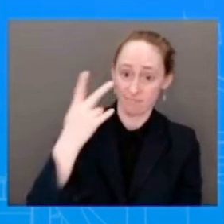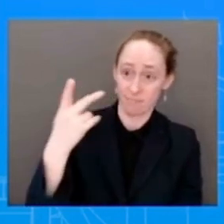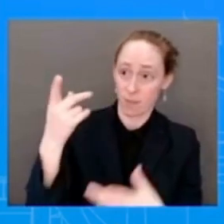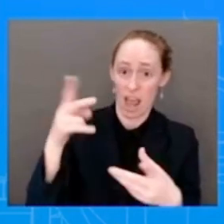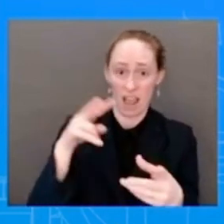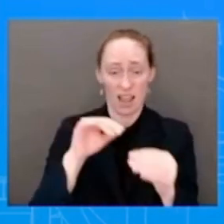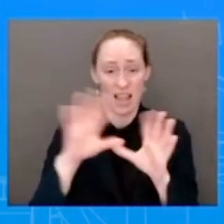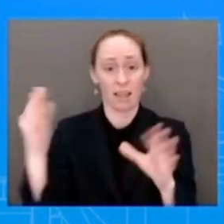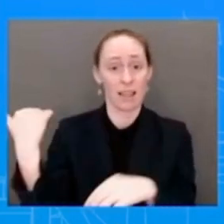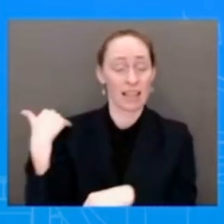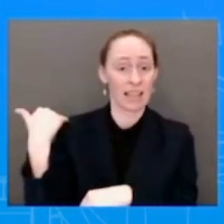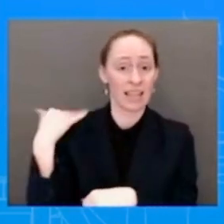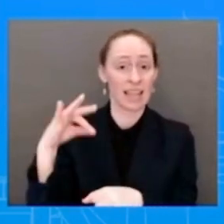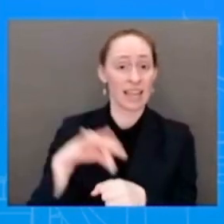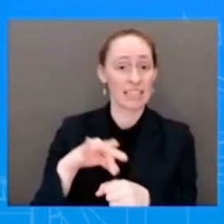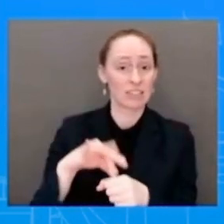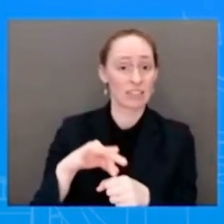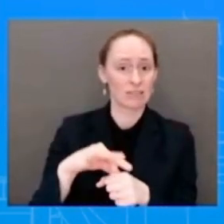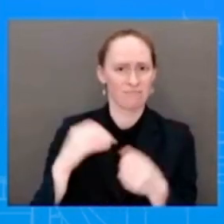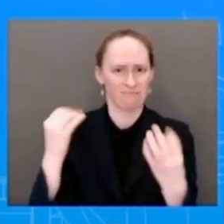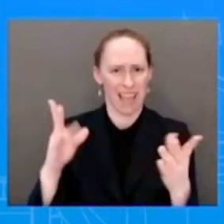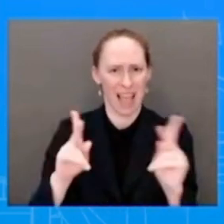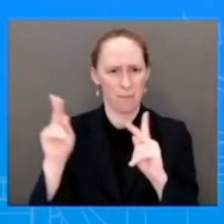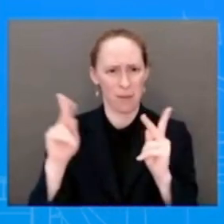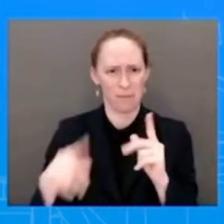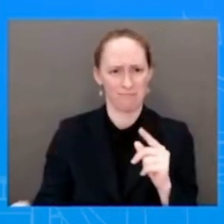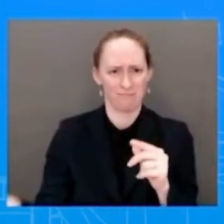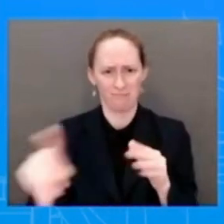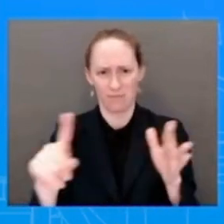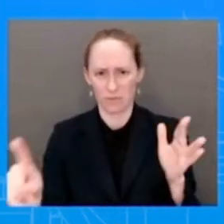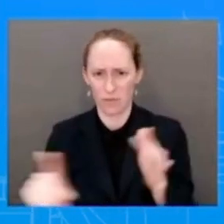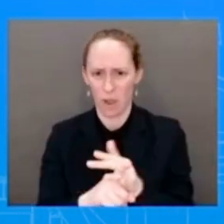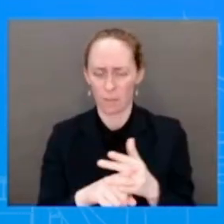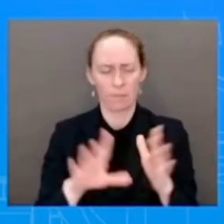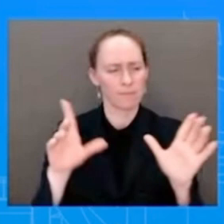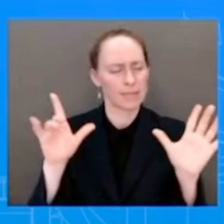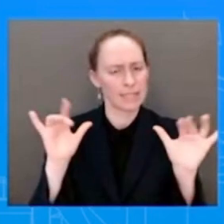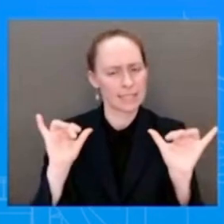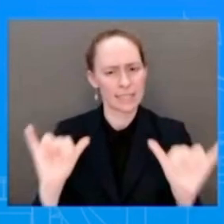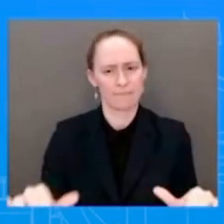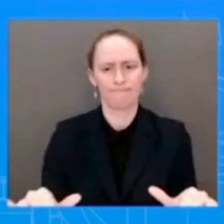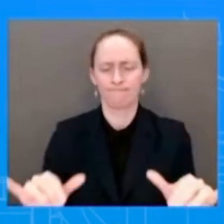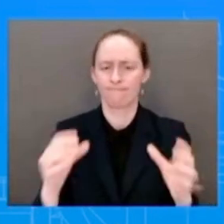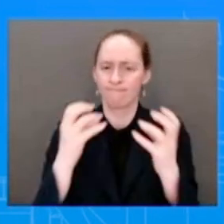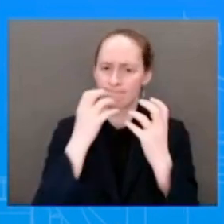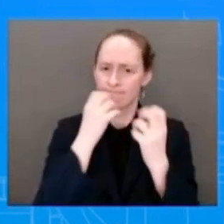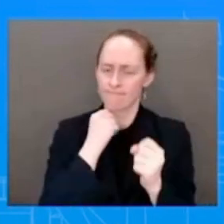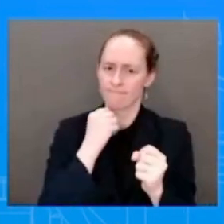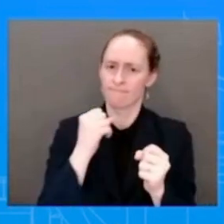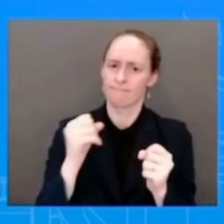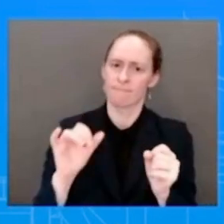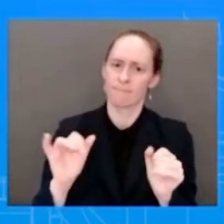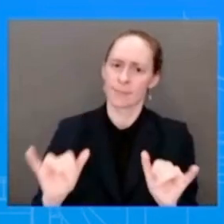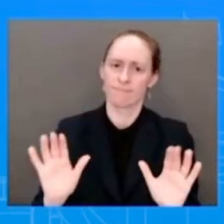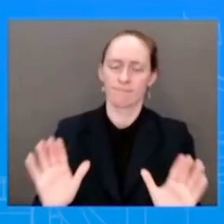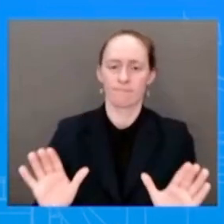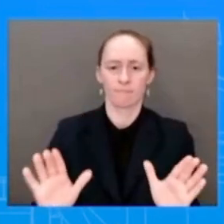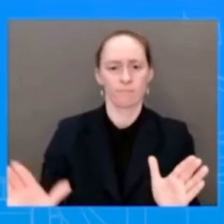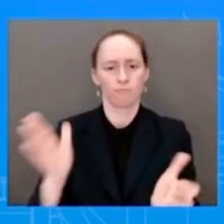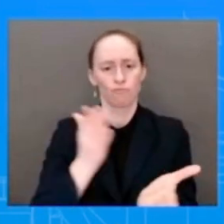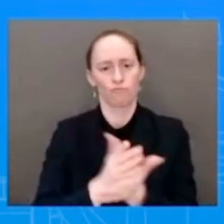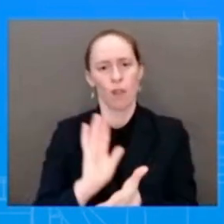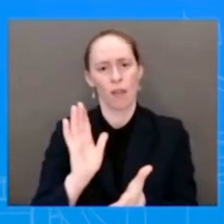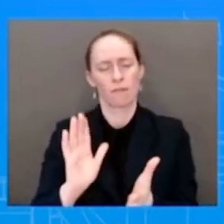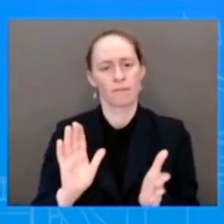believe that we should be continuing to fight for Americans' rights. And so, that's what we're going to continue to do. You heard from